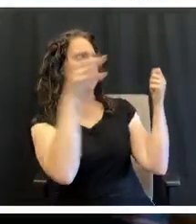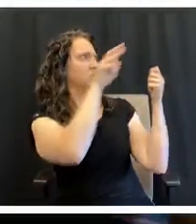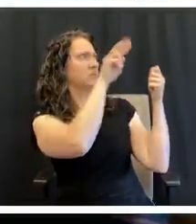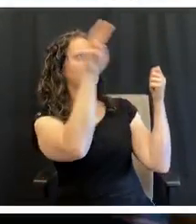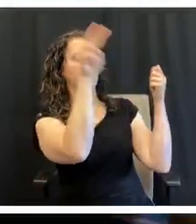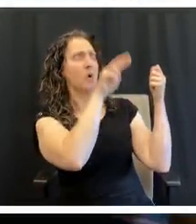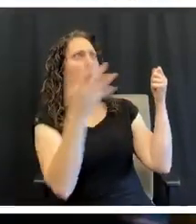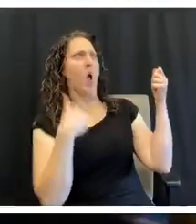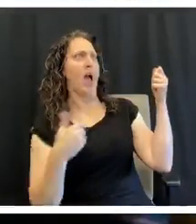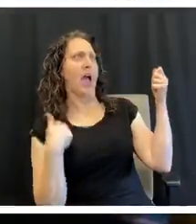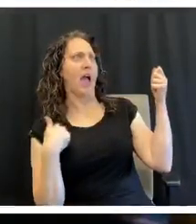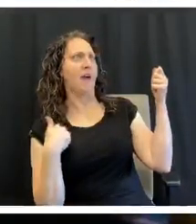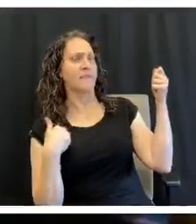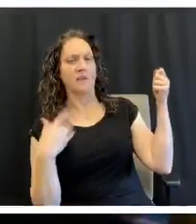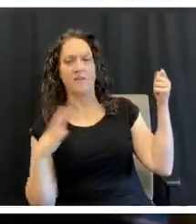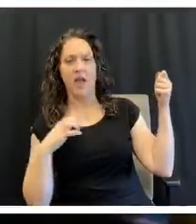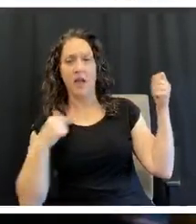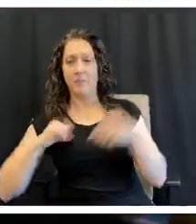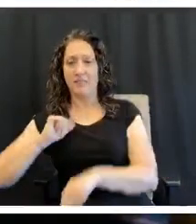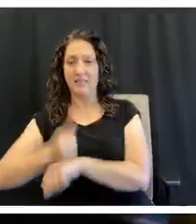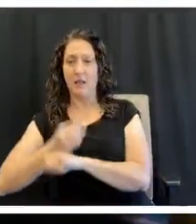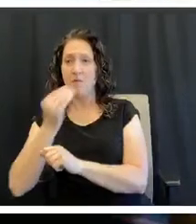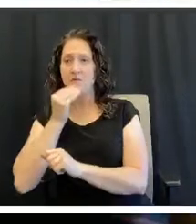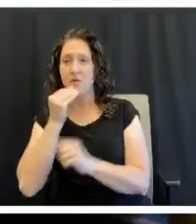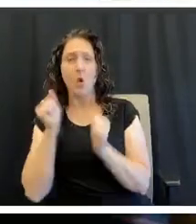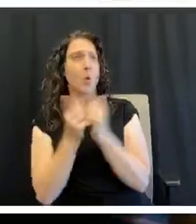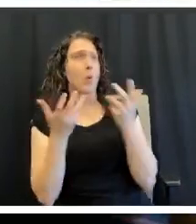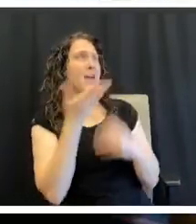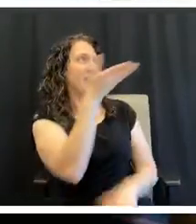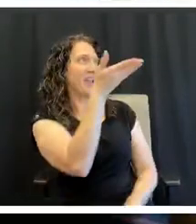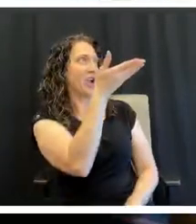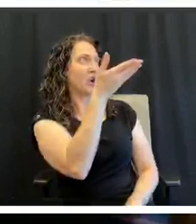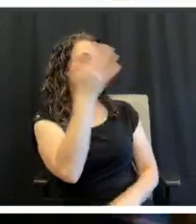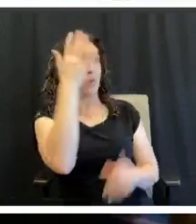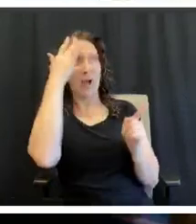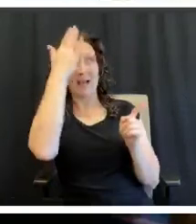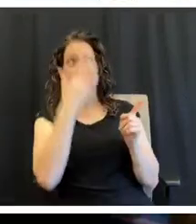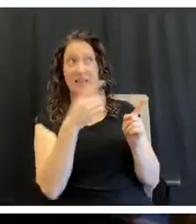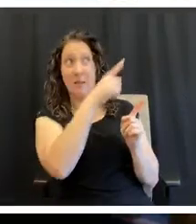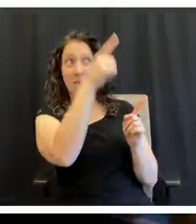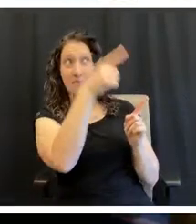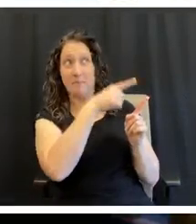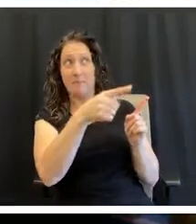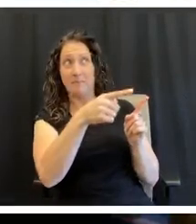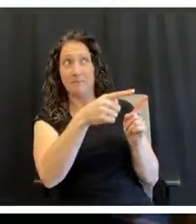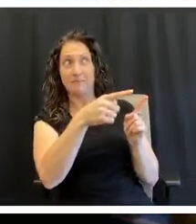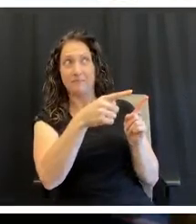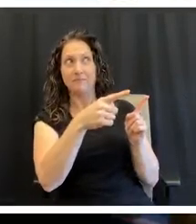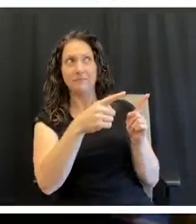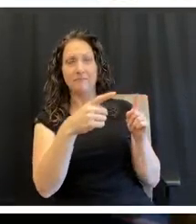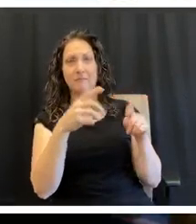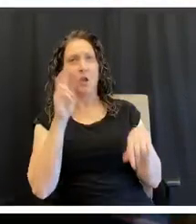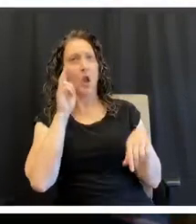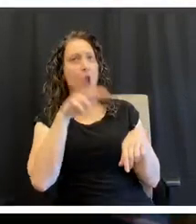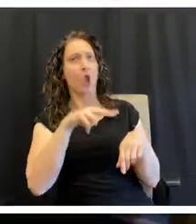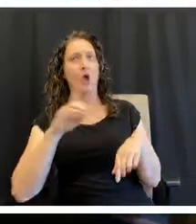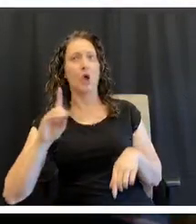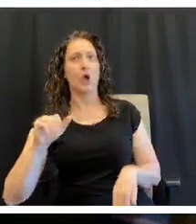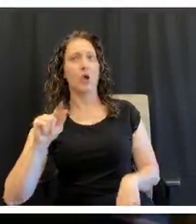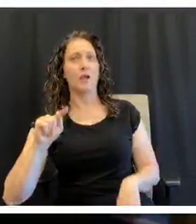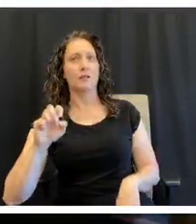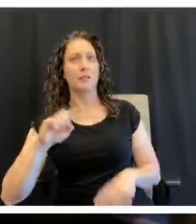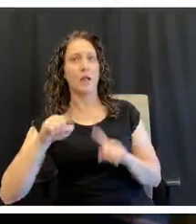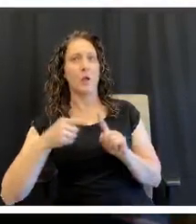Take and plan your menu by what you have already there, because some of that stuff will actually need to be looked at because of the expiration